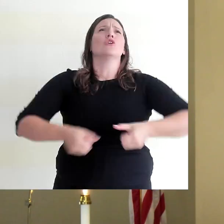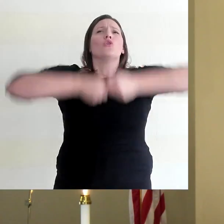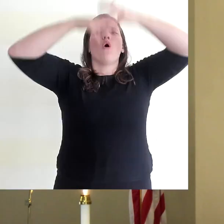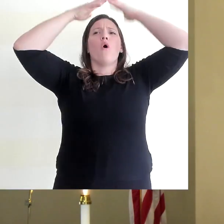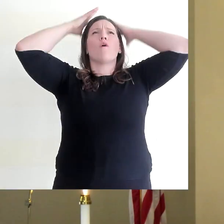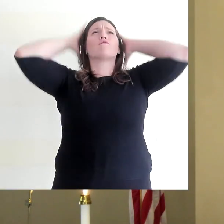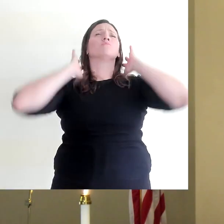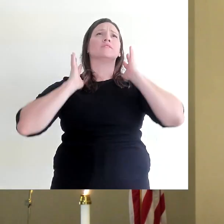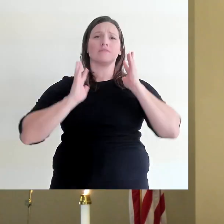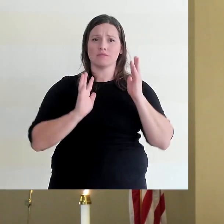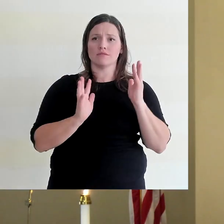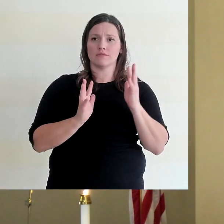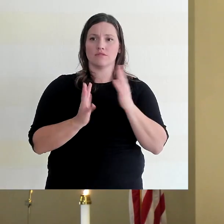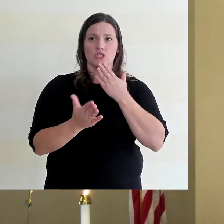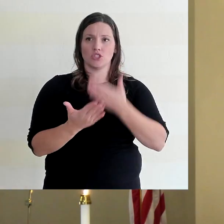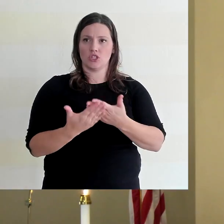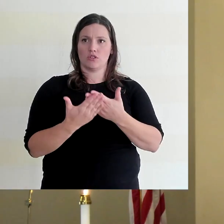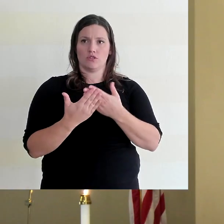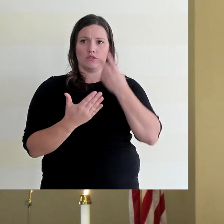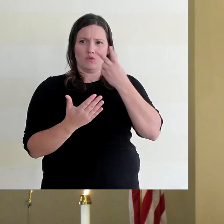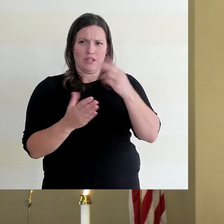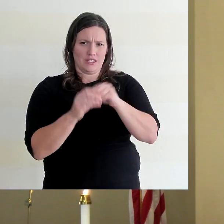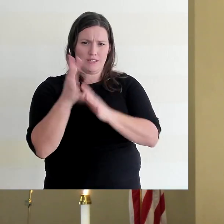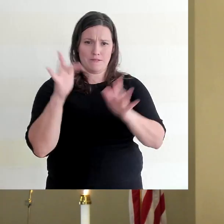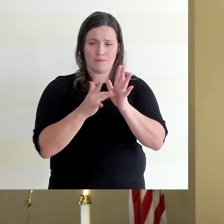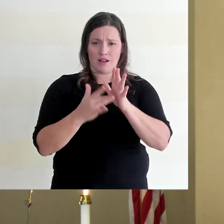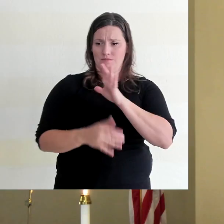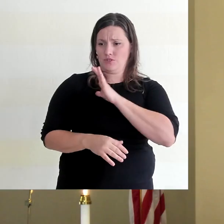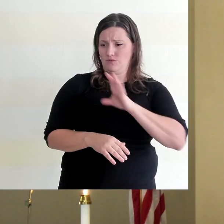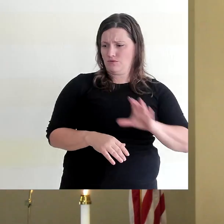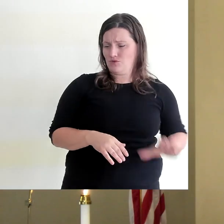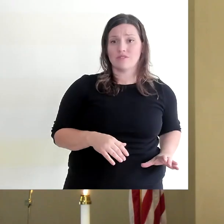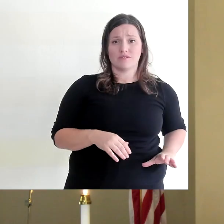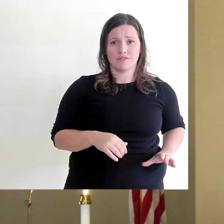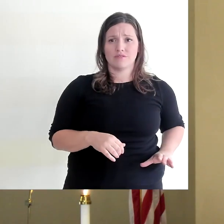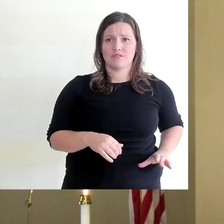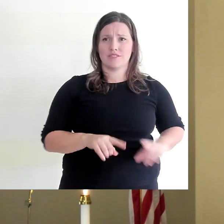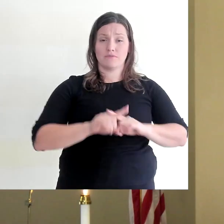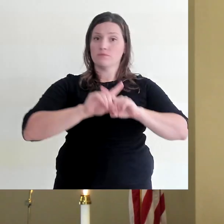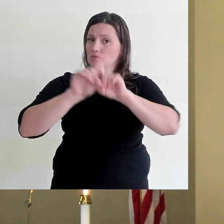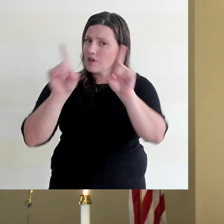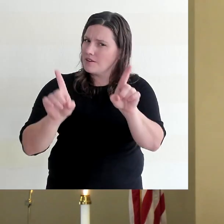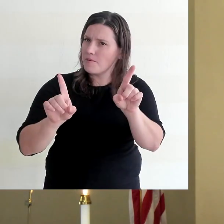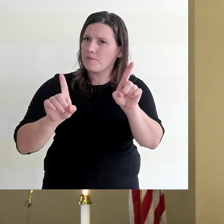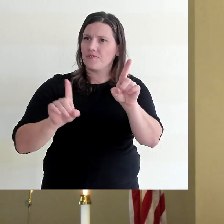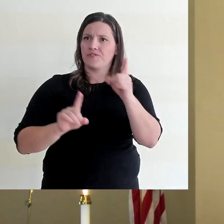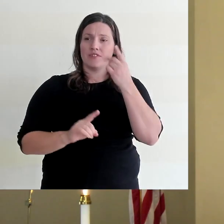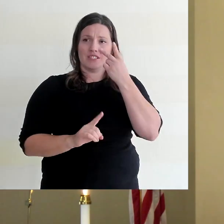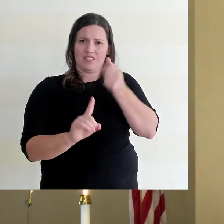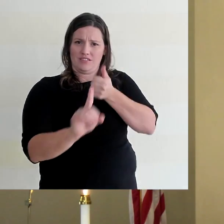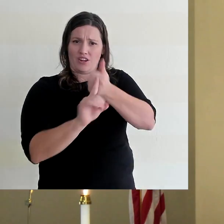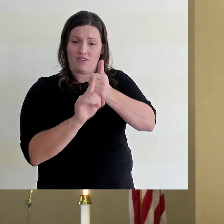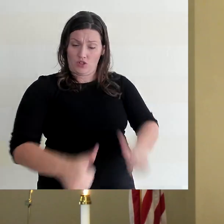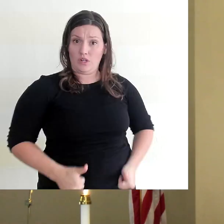goodness that we see in the Lord Jesus Christ. But it's also seen in your own